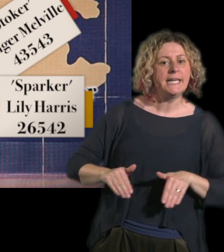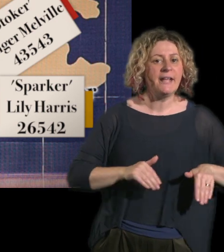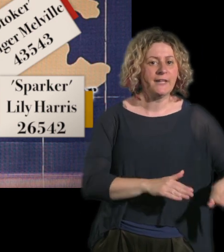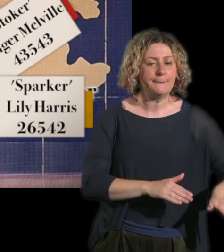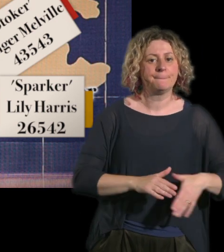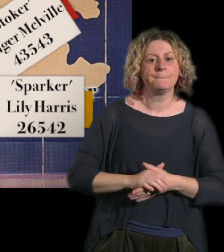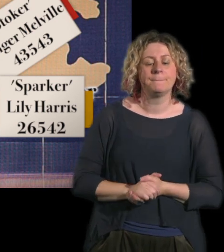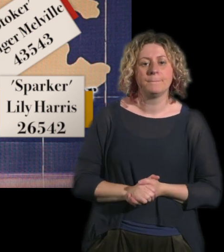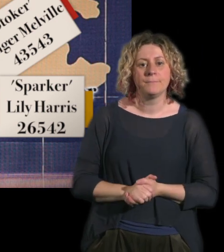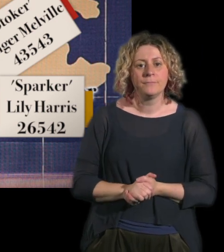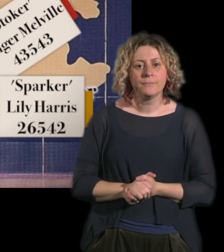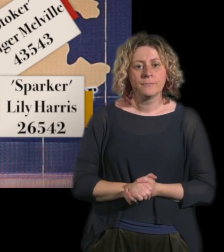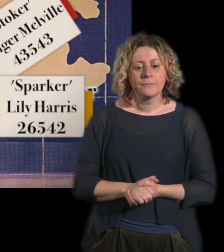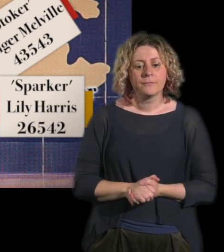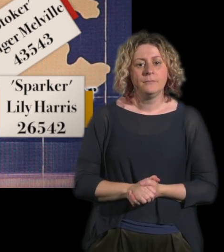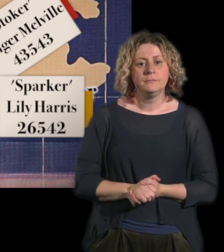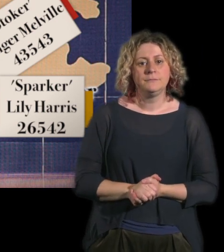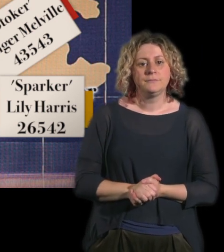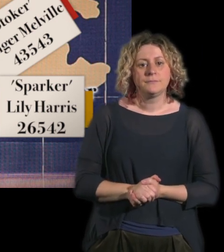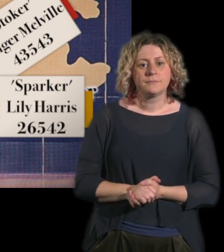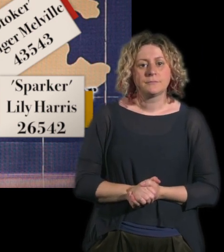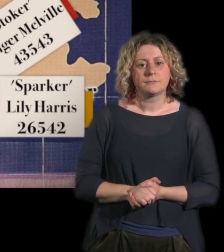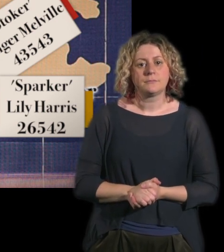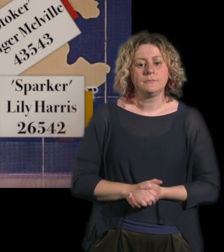wants and needs and the different ways in which they serve the Royal Navy.